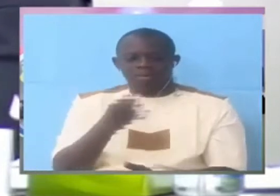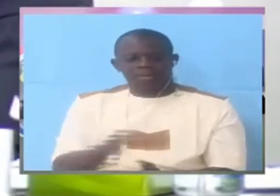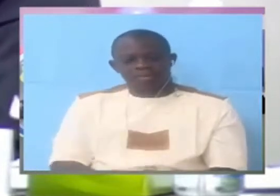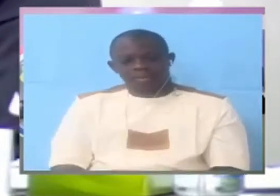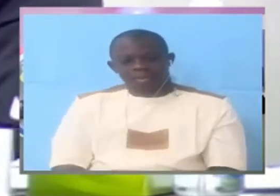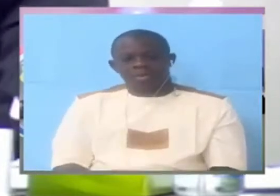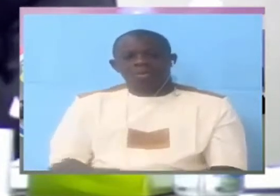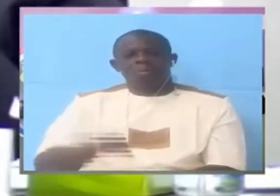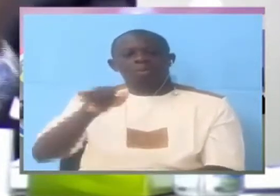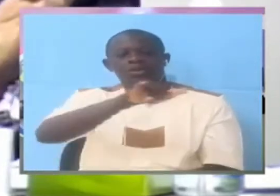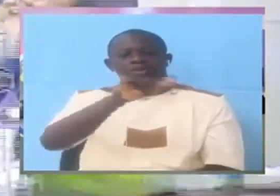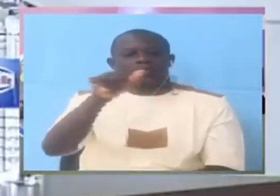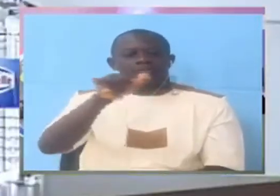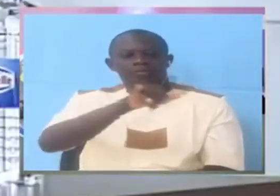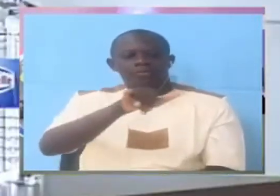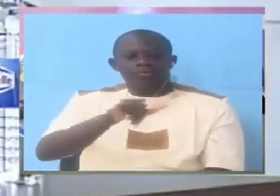Which is it?